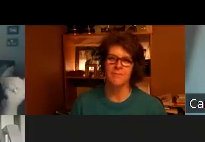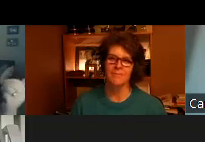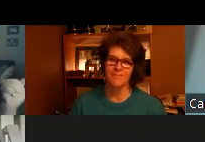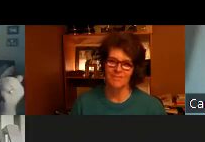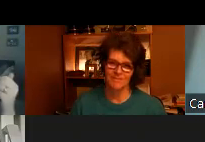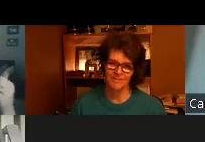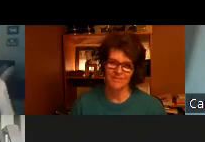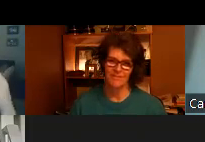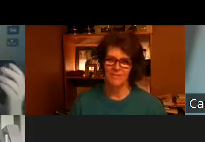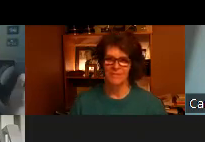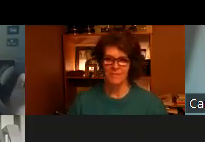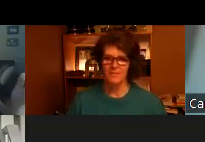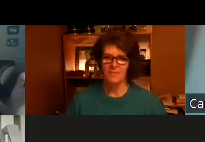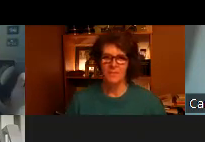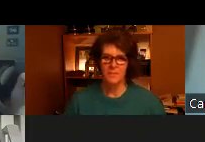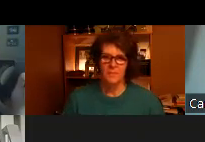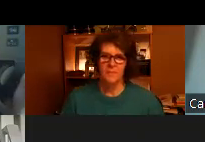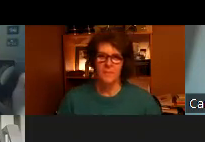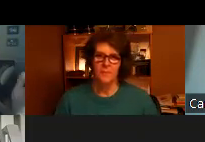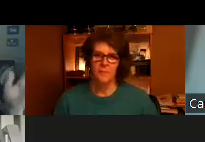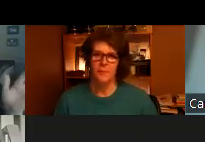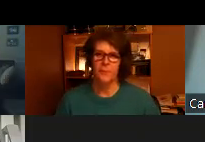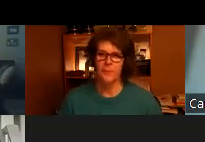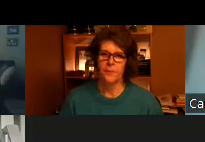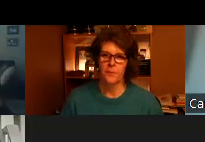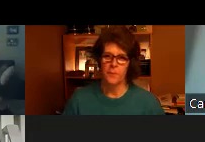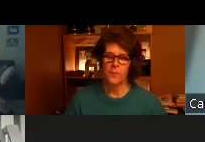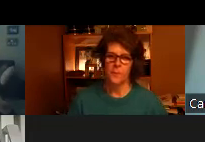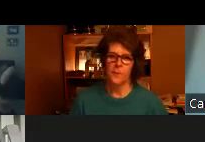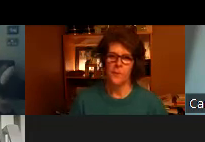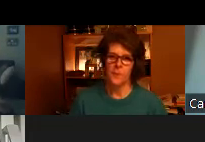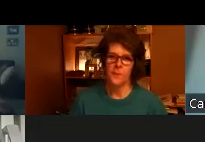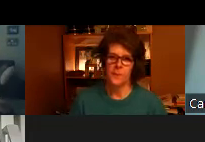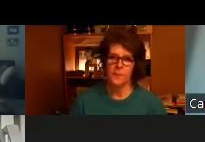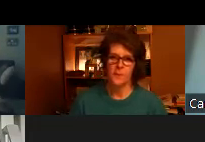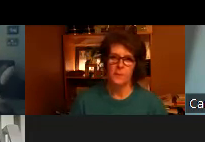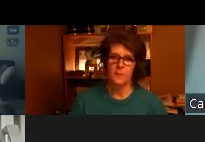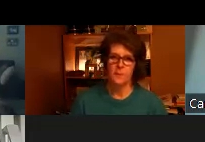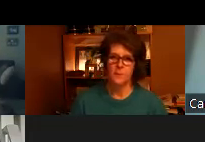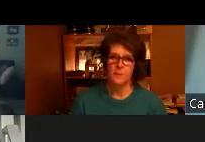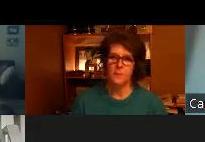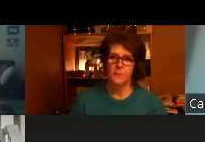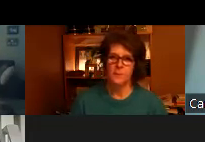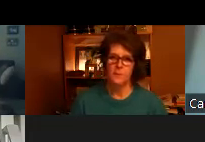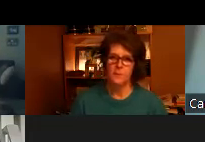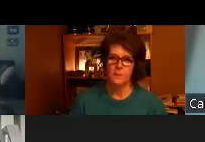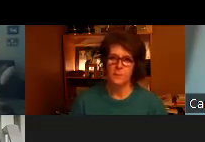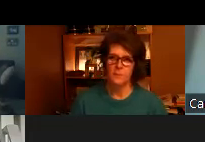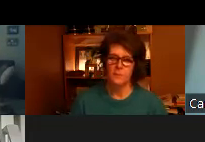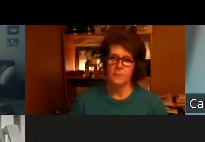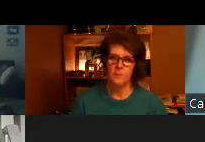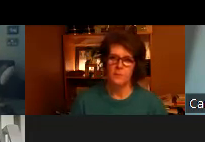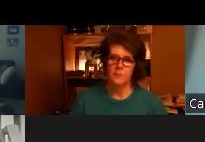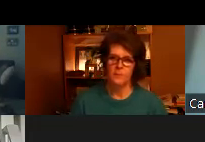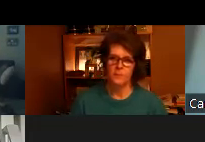or could have done it i may have made the i could have made the point if you look at his iep goals he's not meeting his goals in gen ed in